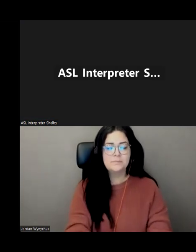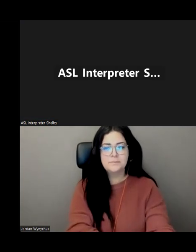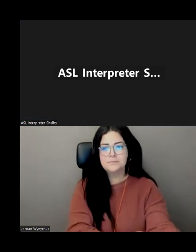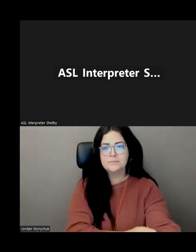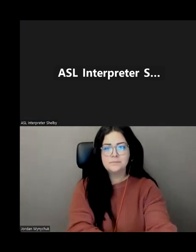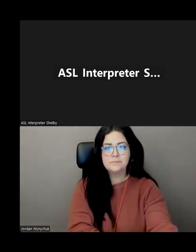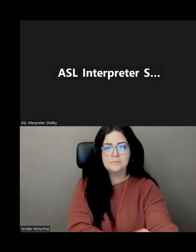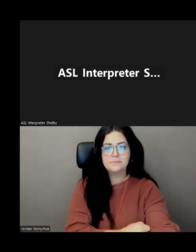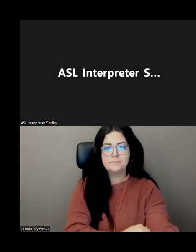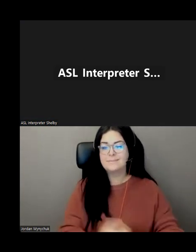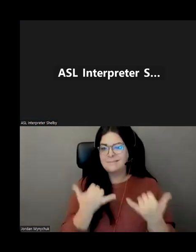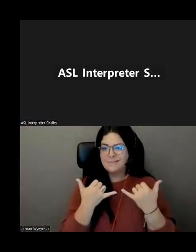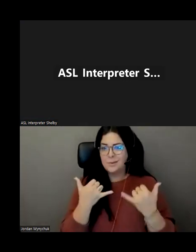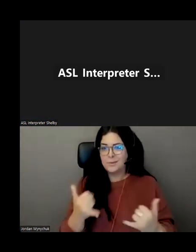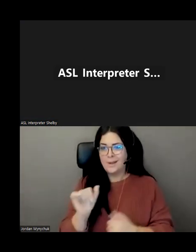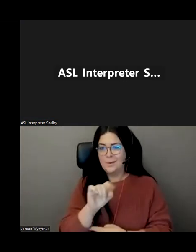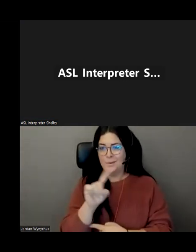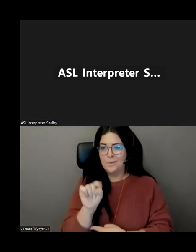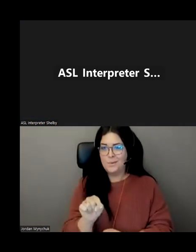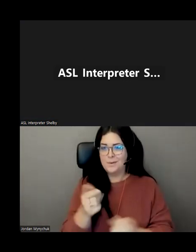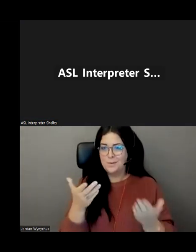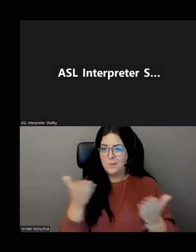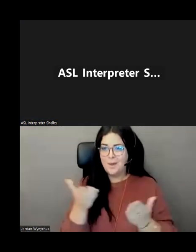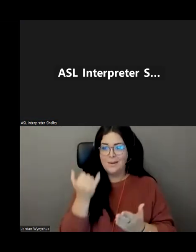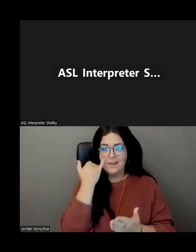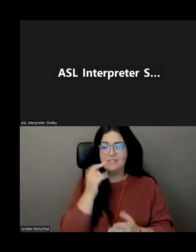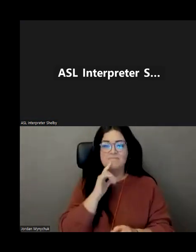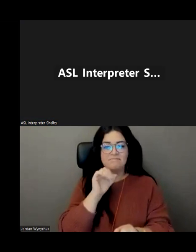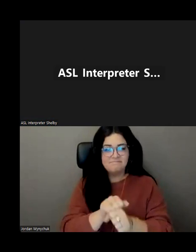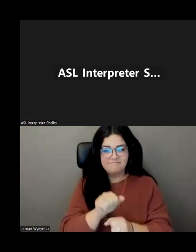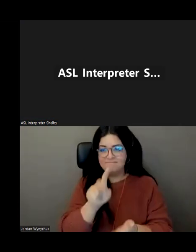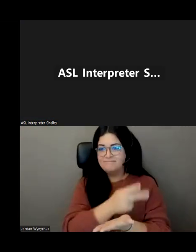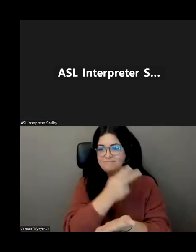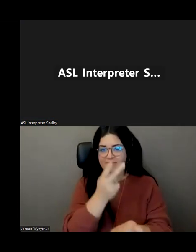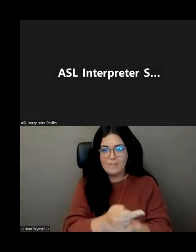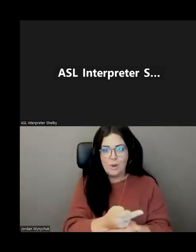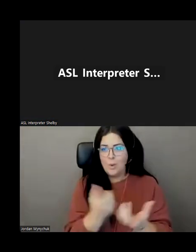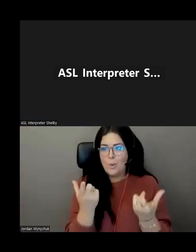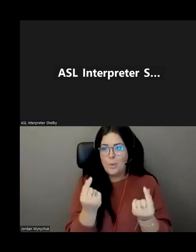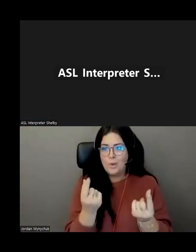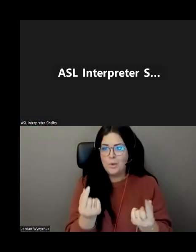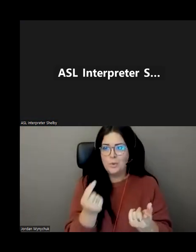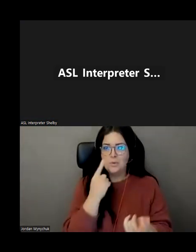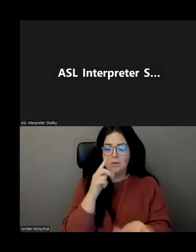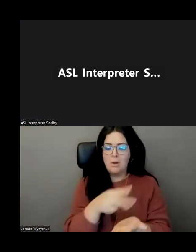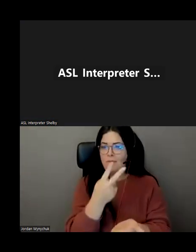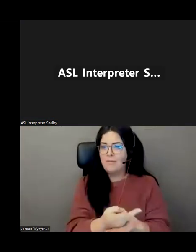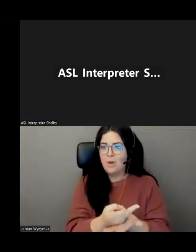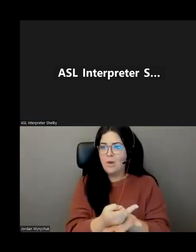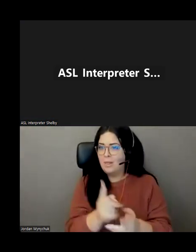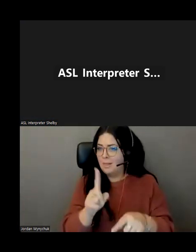so the question we have to ask ourselves what could happen if i fall uh you can't get up you're alone